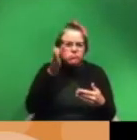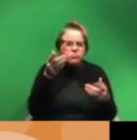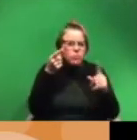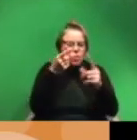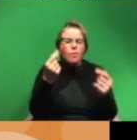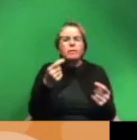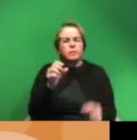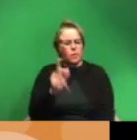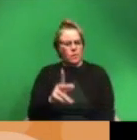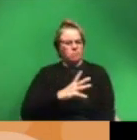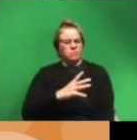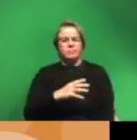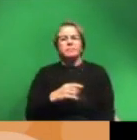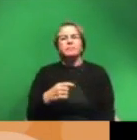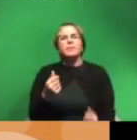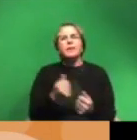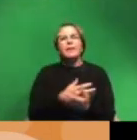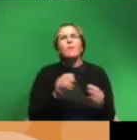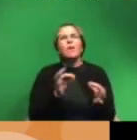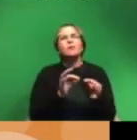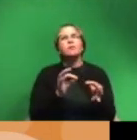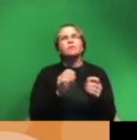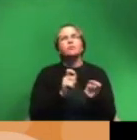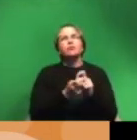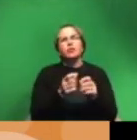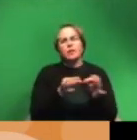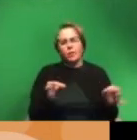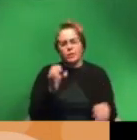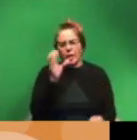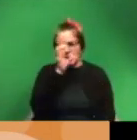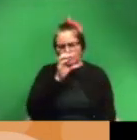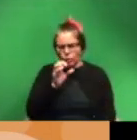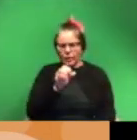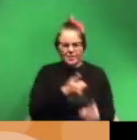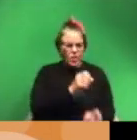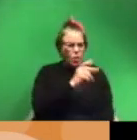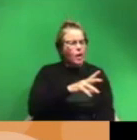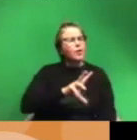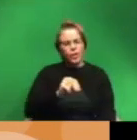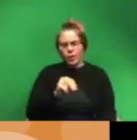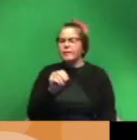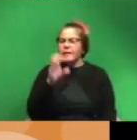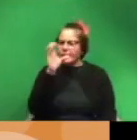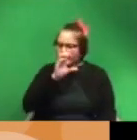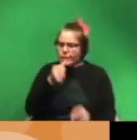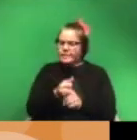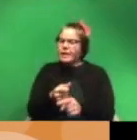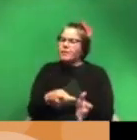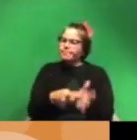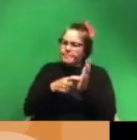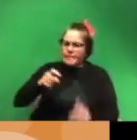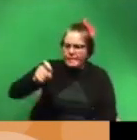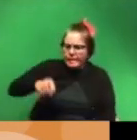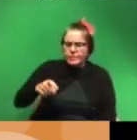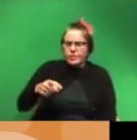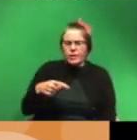anything i like to change that language from saying exploring is okay to saying exploring is necessary um i think about how i came